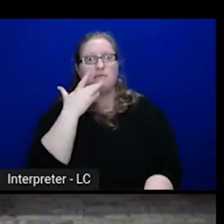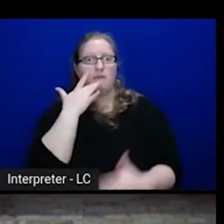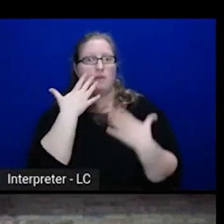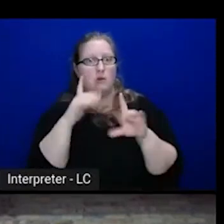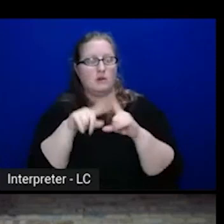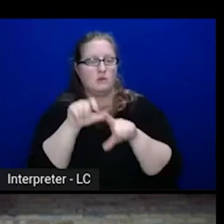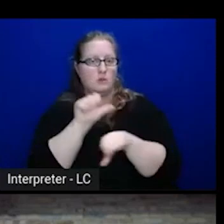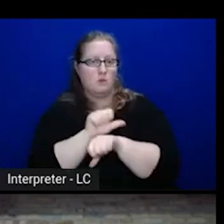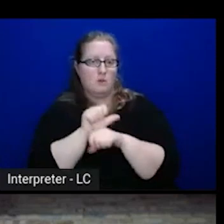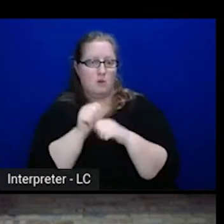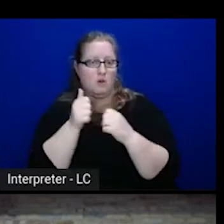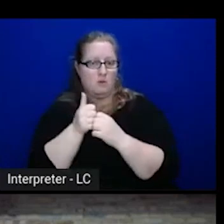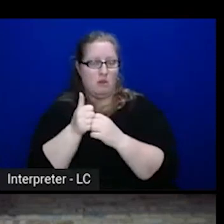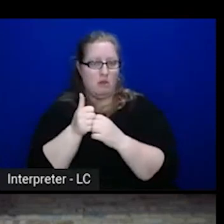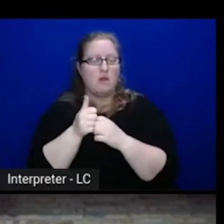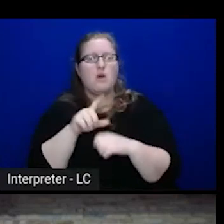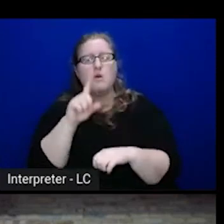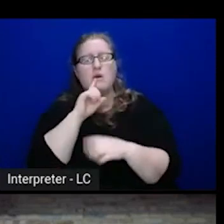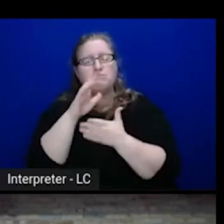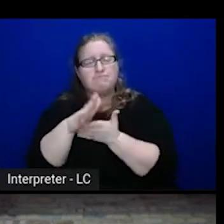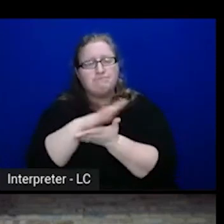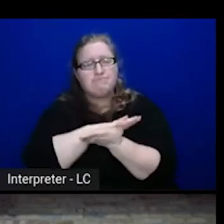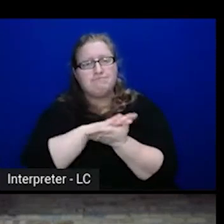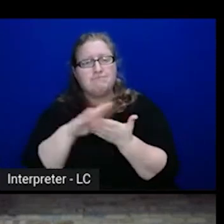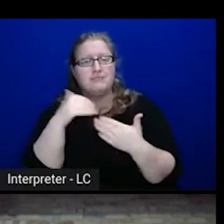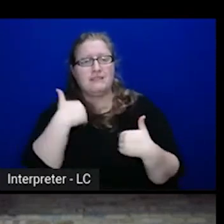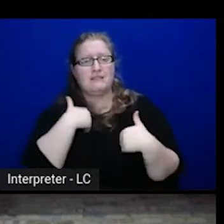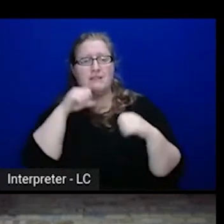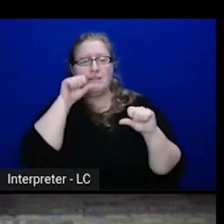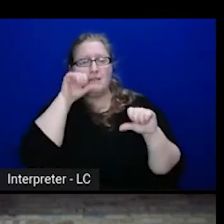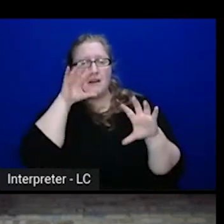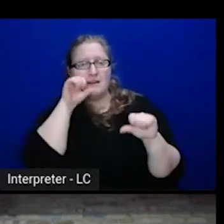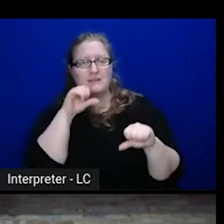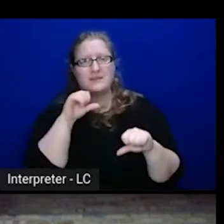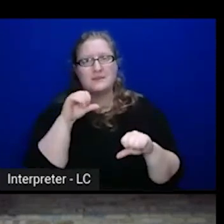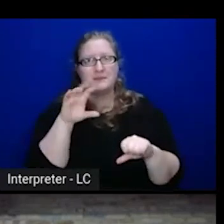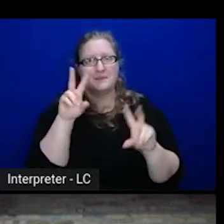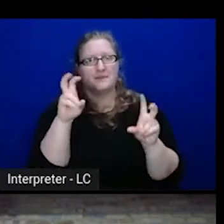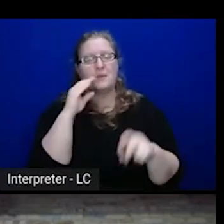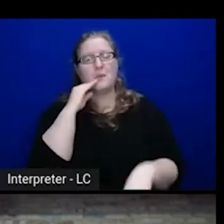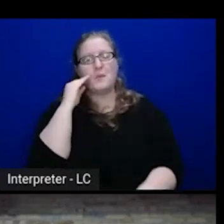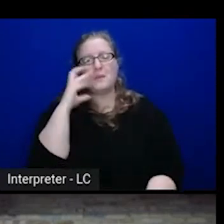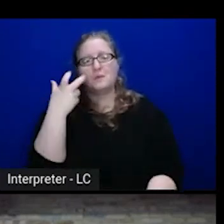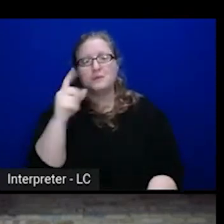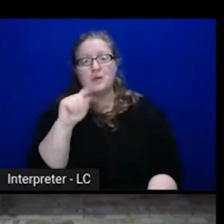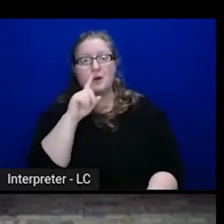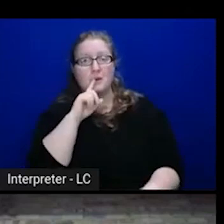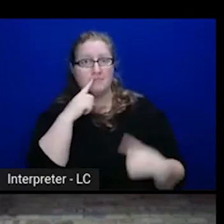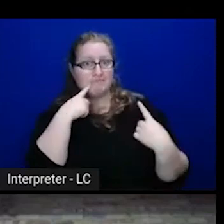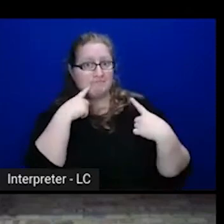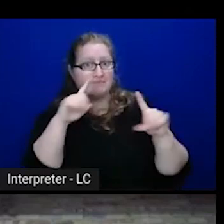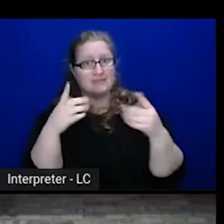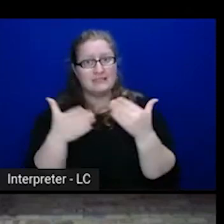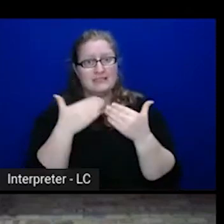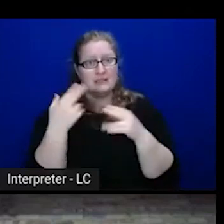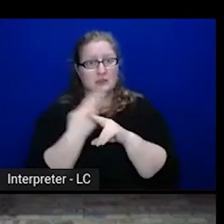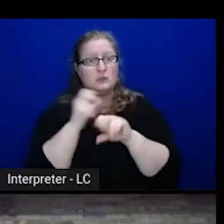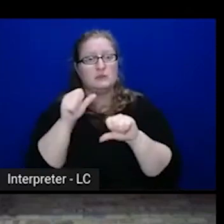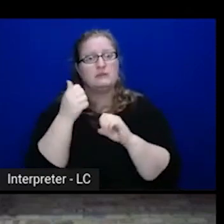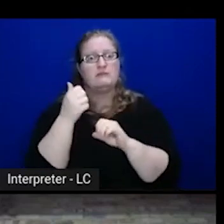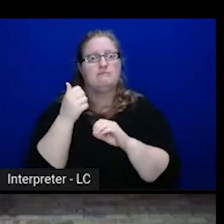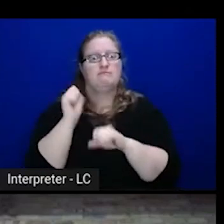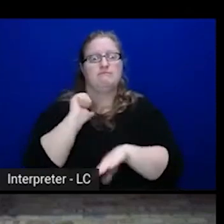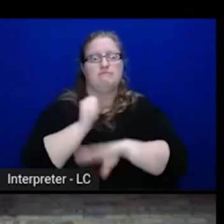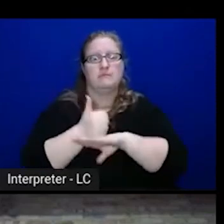It's super nice because there's an awesome helm chart. It just works. It's really easy to use. You can set up auto sidecar injection.